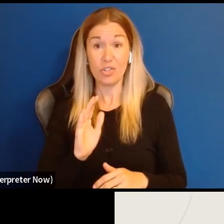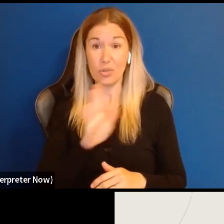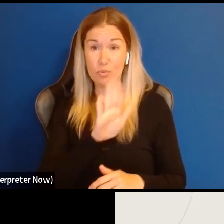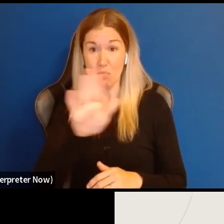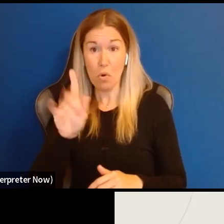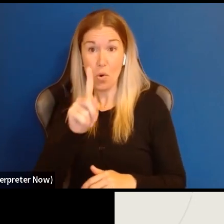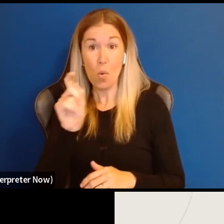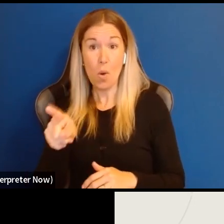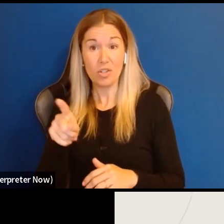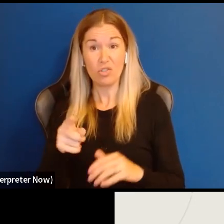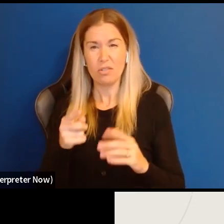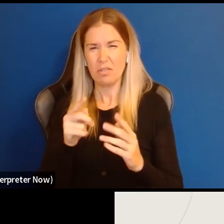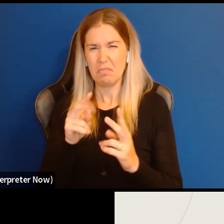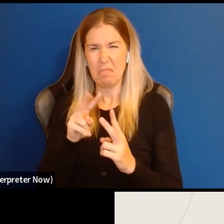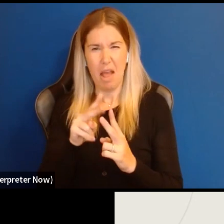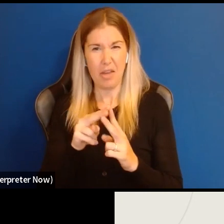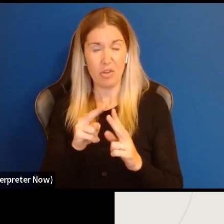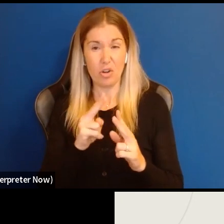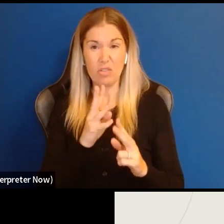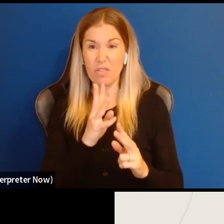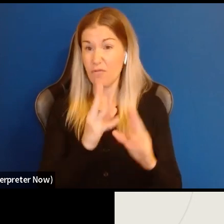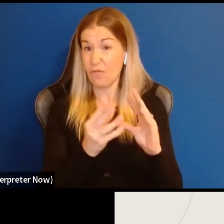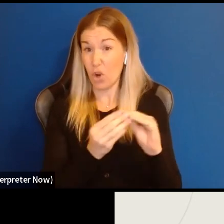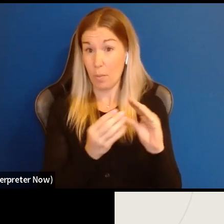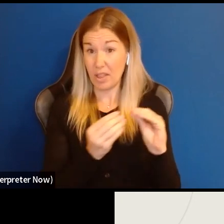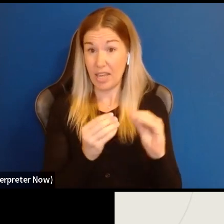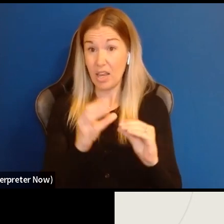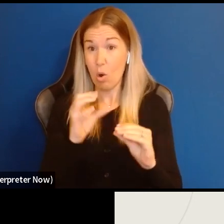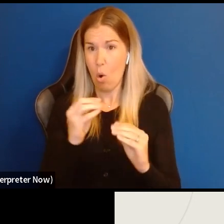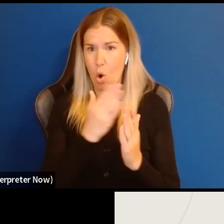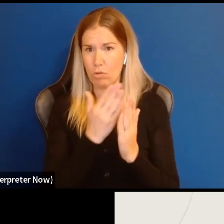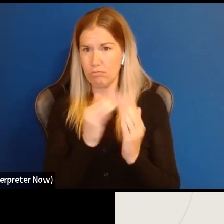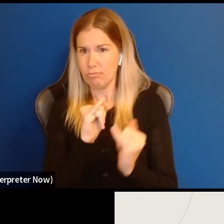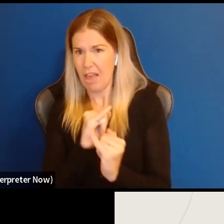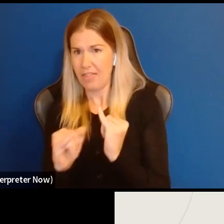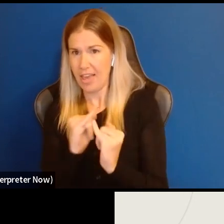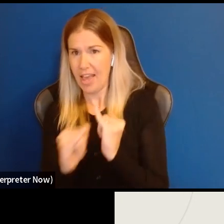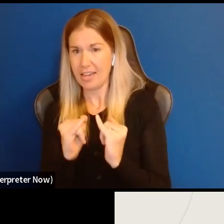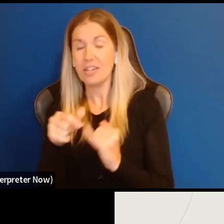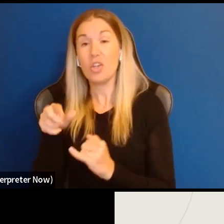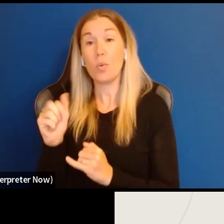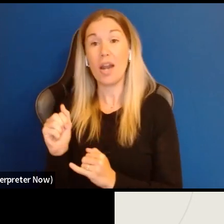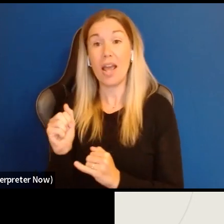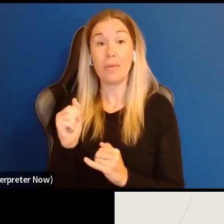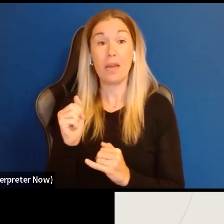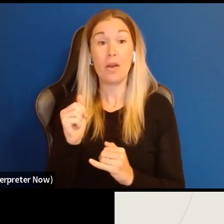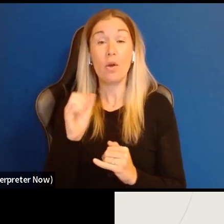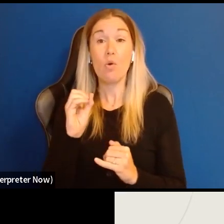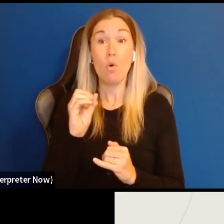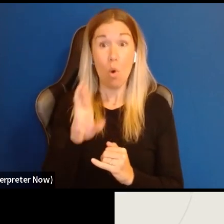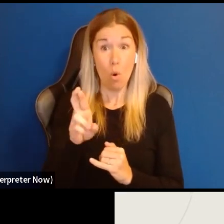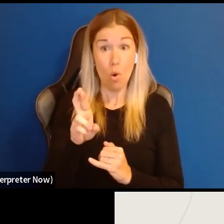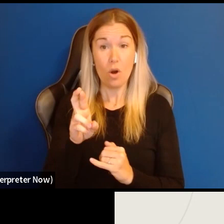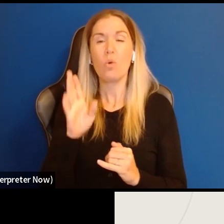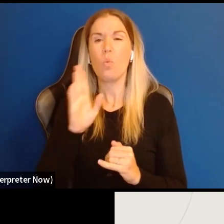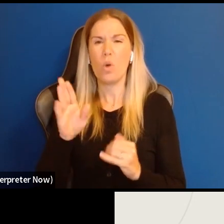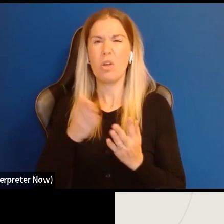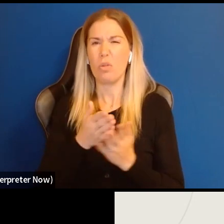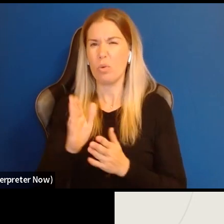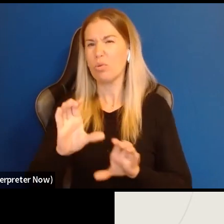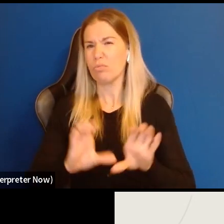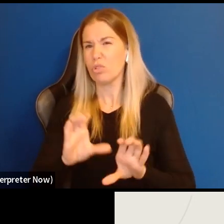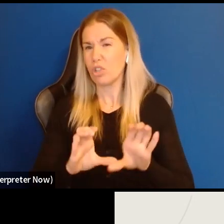or at the end during the Q&A, or through a written response in the chat. But please do